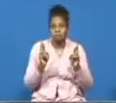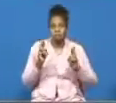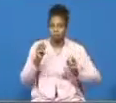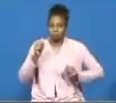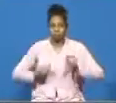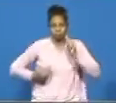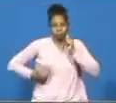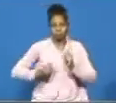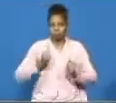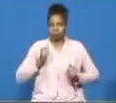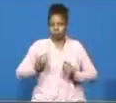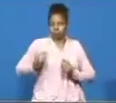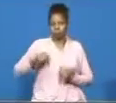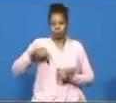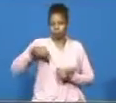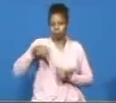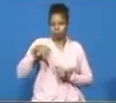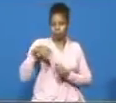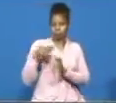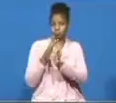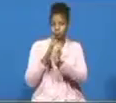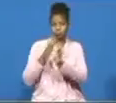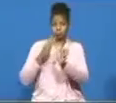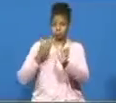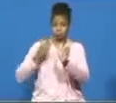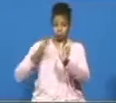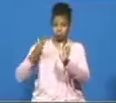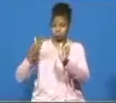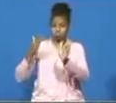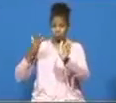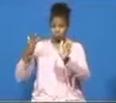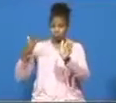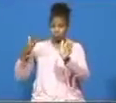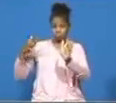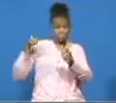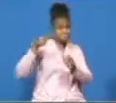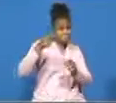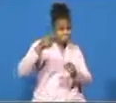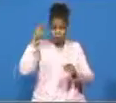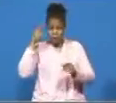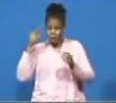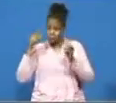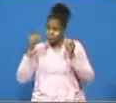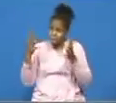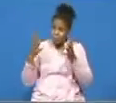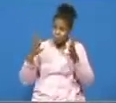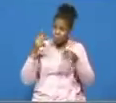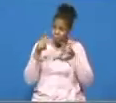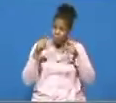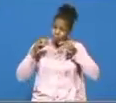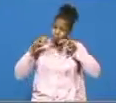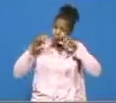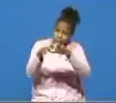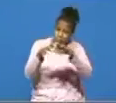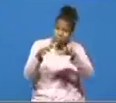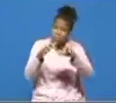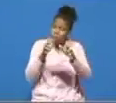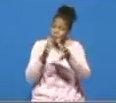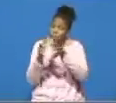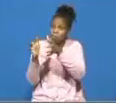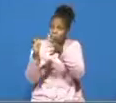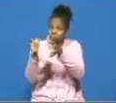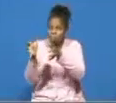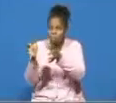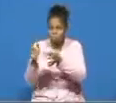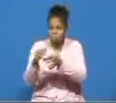marched out with all their possessions a vast mighty throng they didn't know exactly